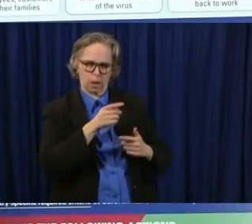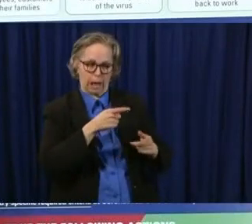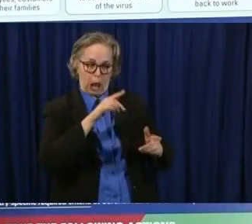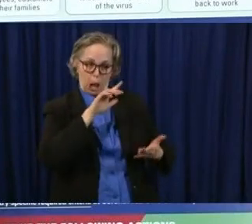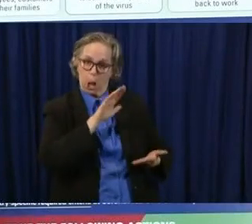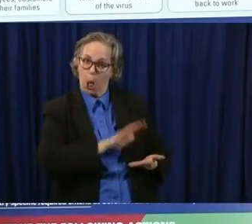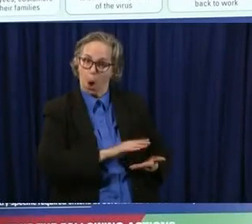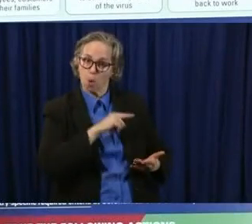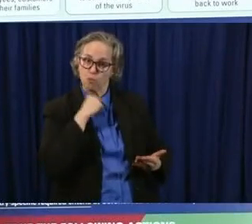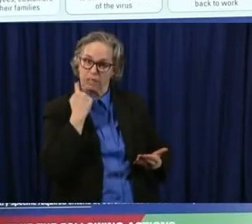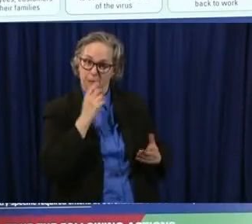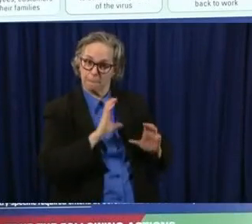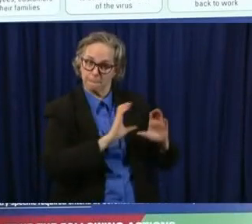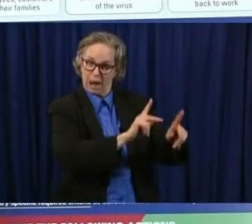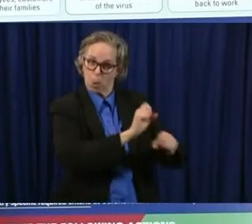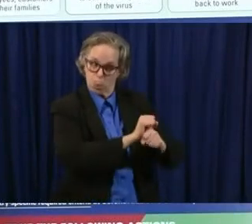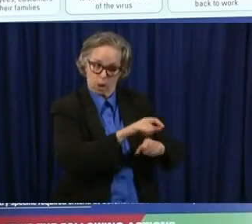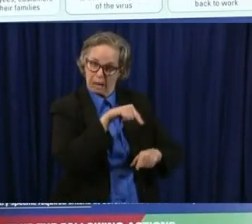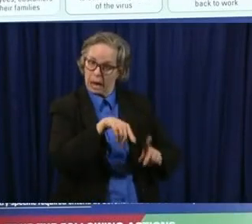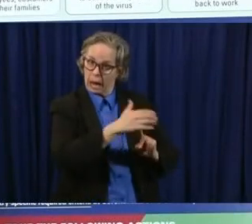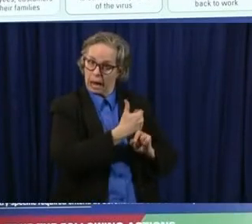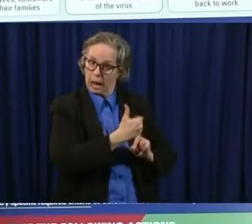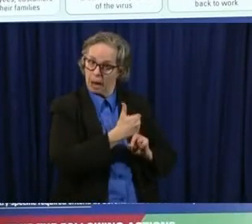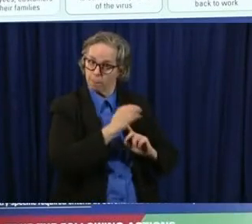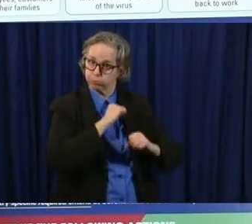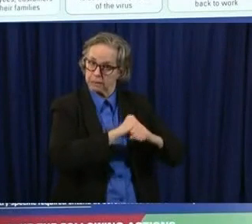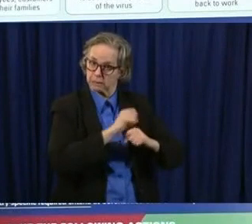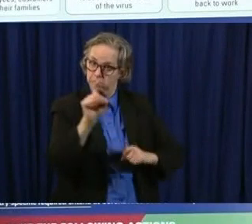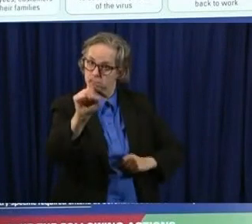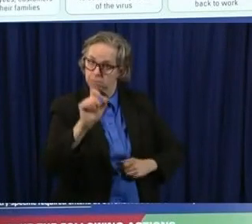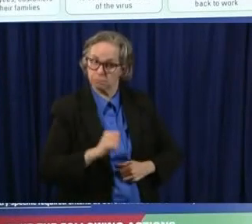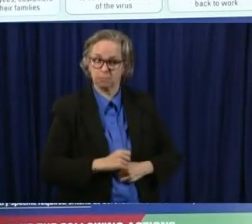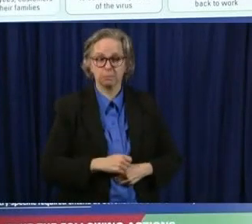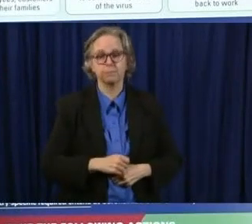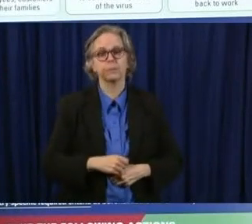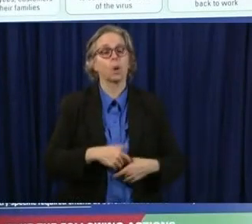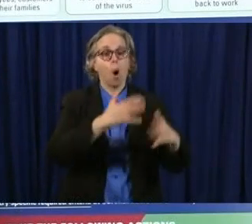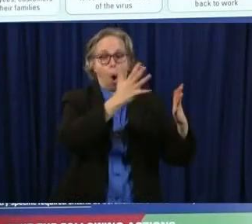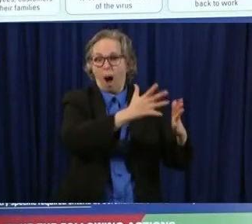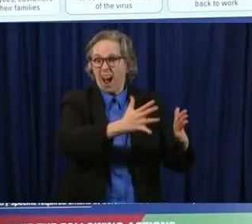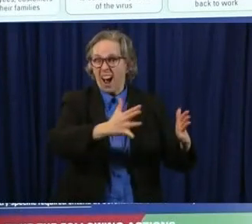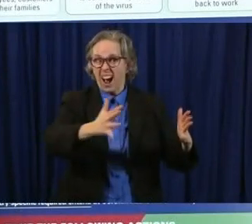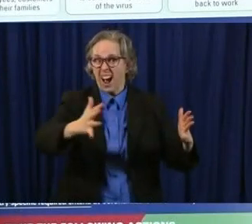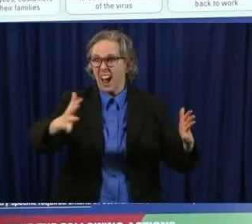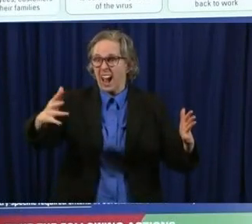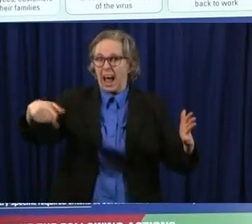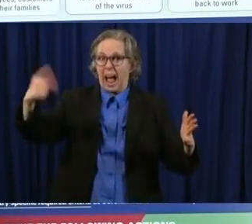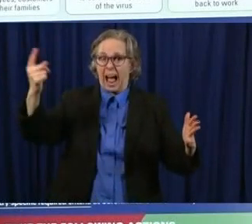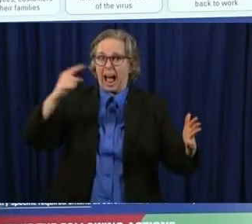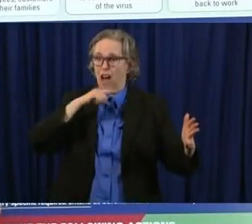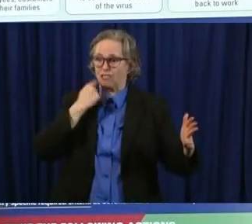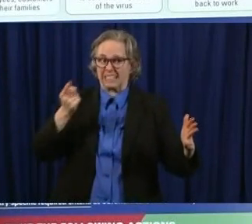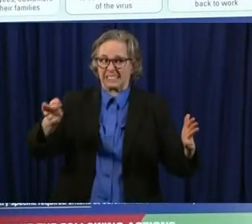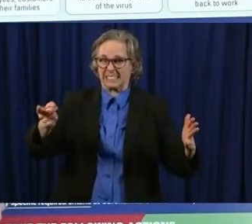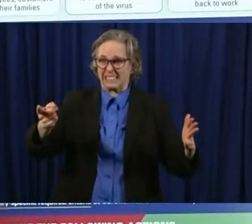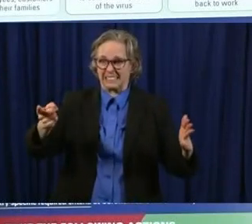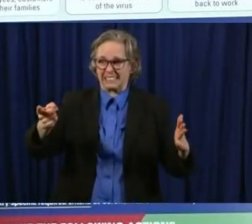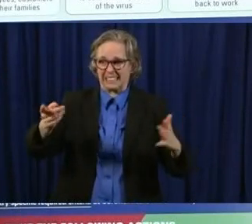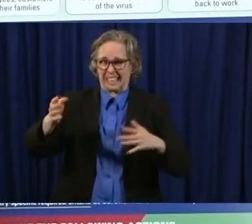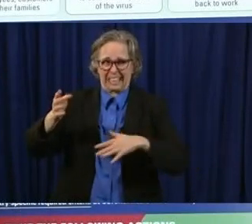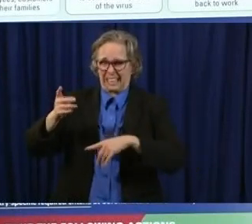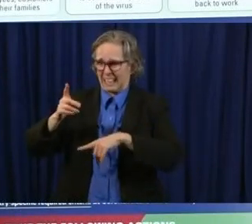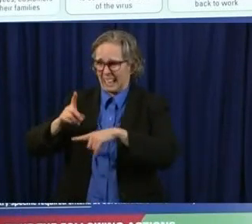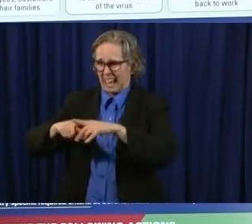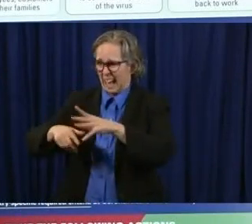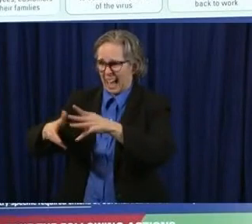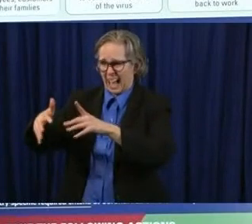but within a controlled environment um you can make it safer so you know a company